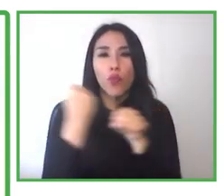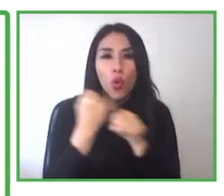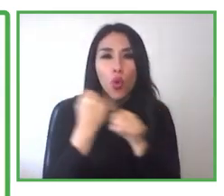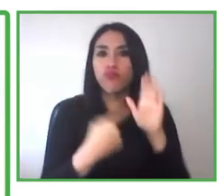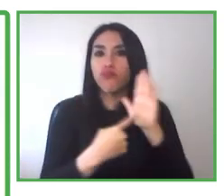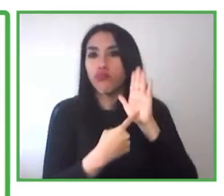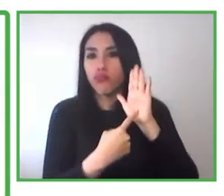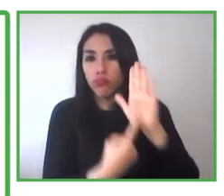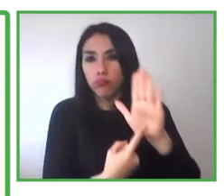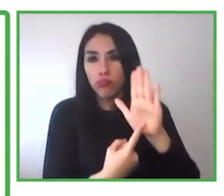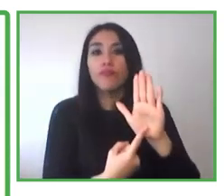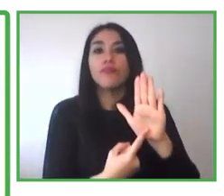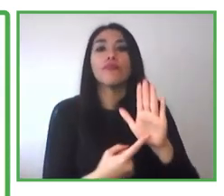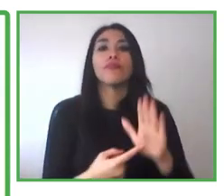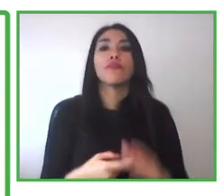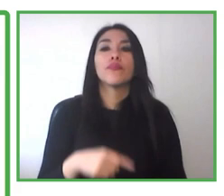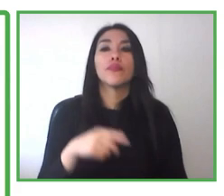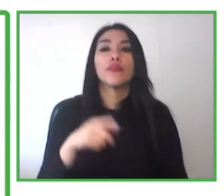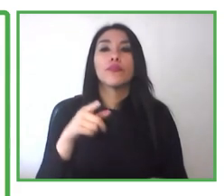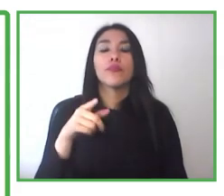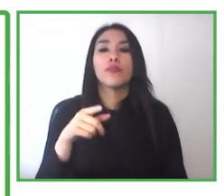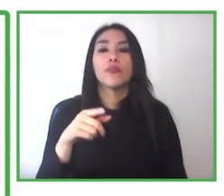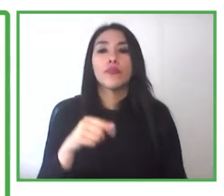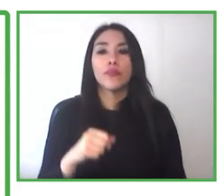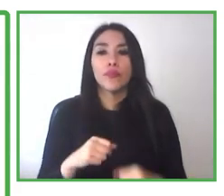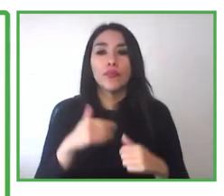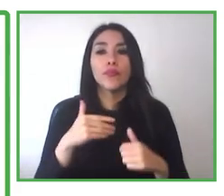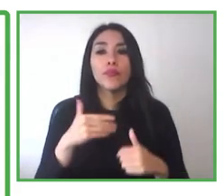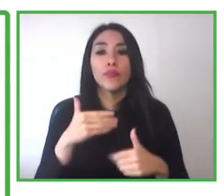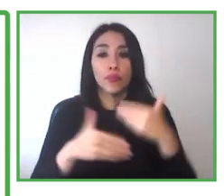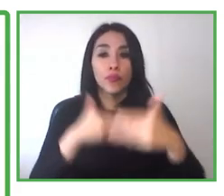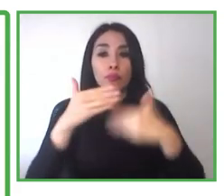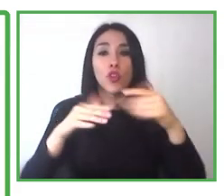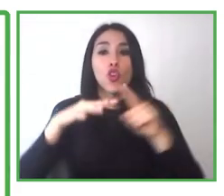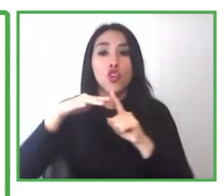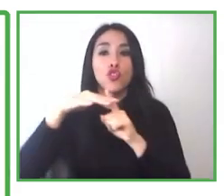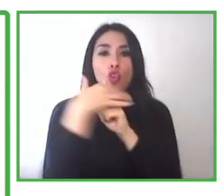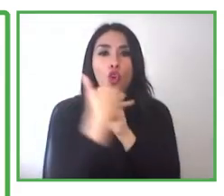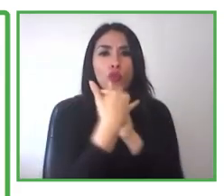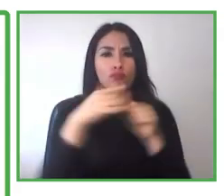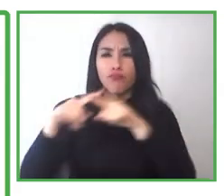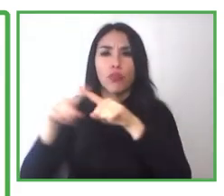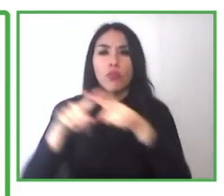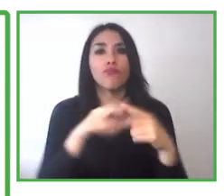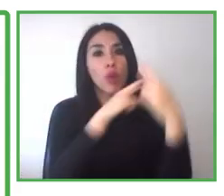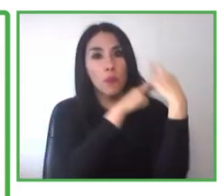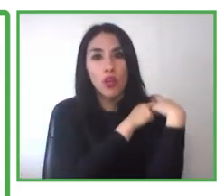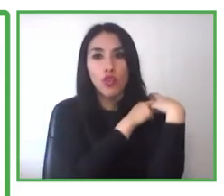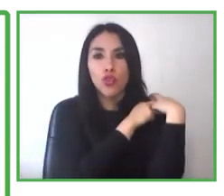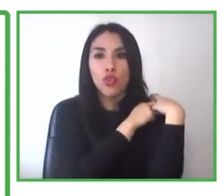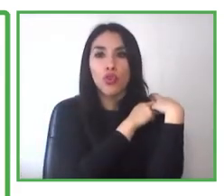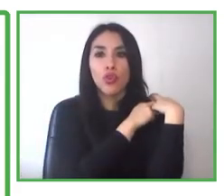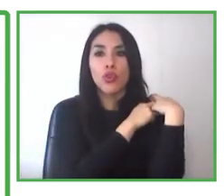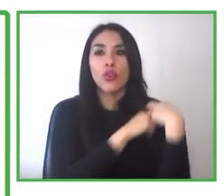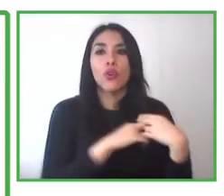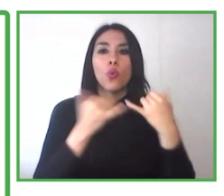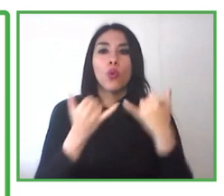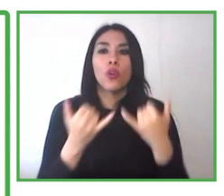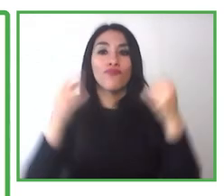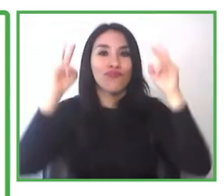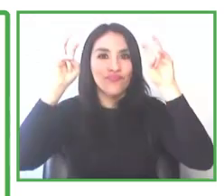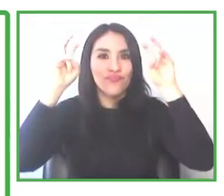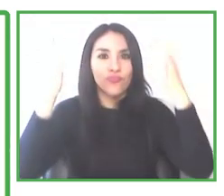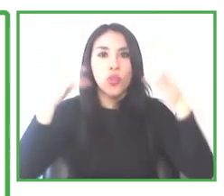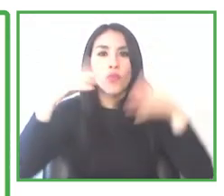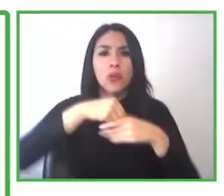inclusion within companies. Last year, the Congress of Chile modified the